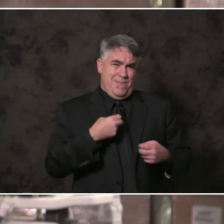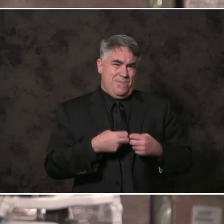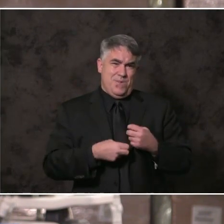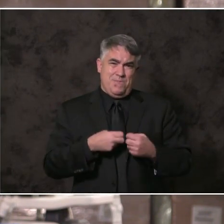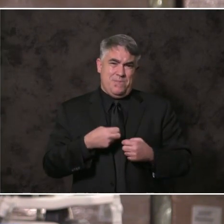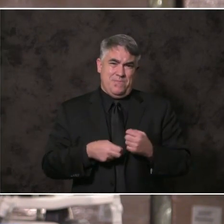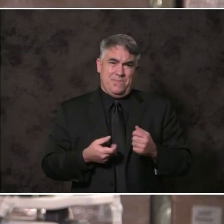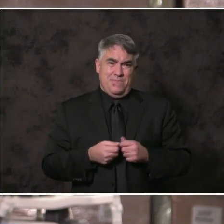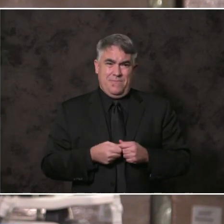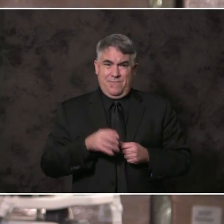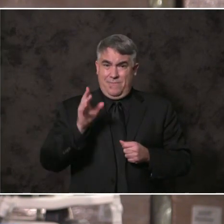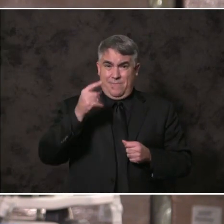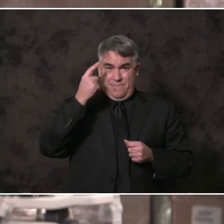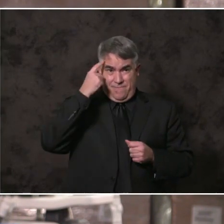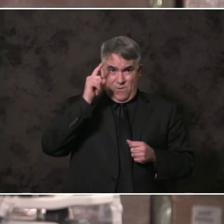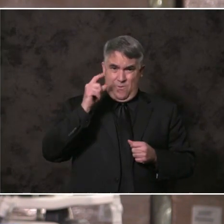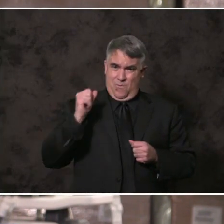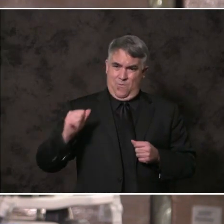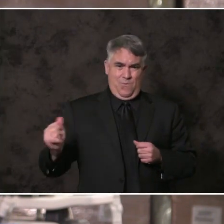for all of us, we're ready to meet this challenge.